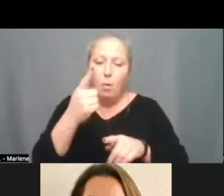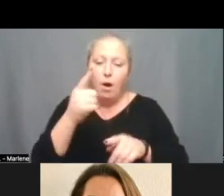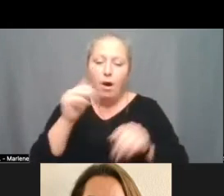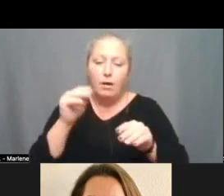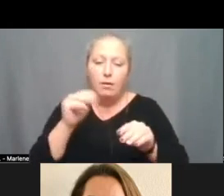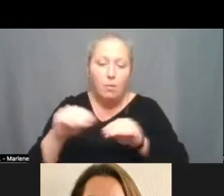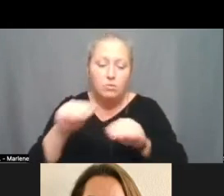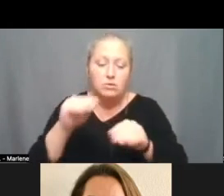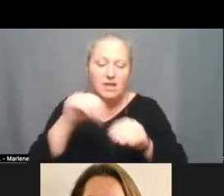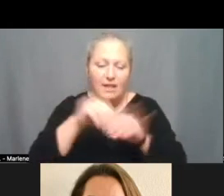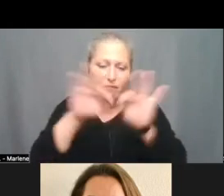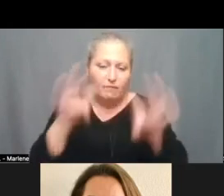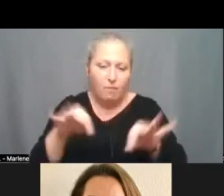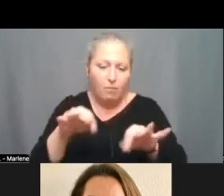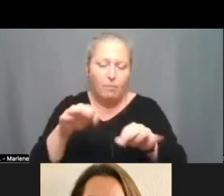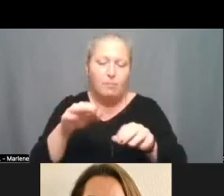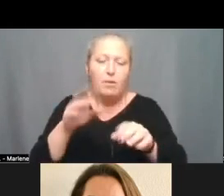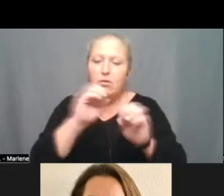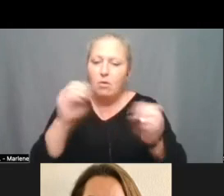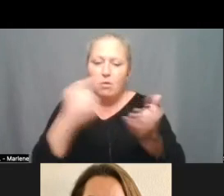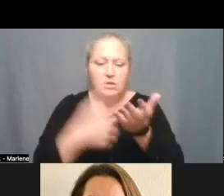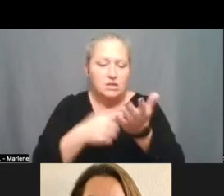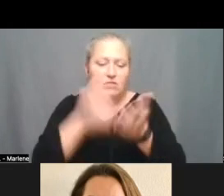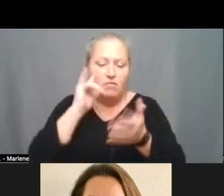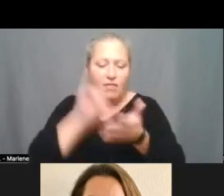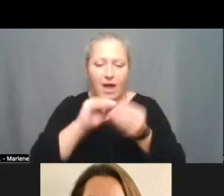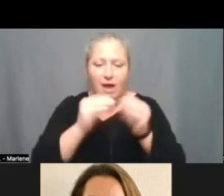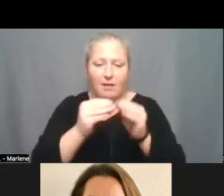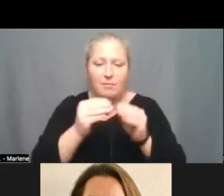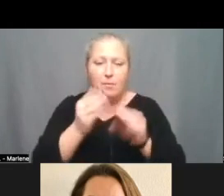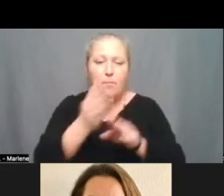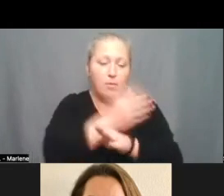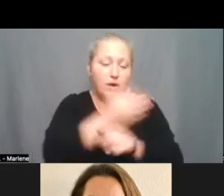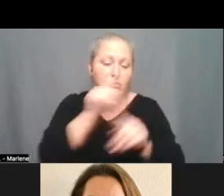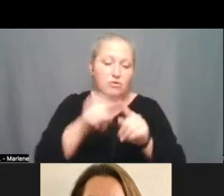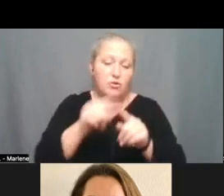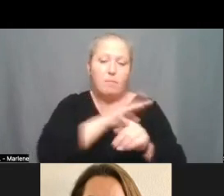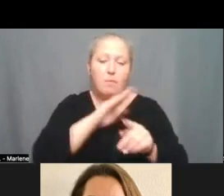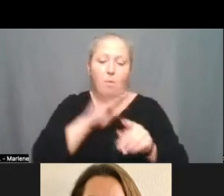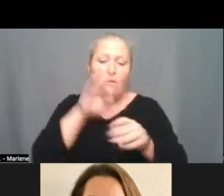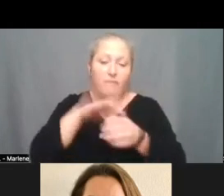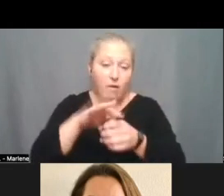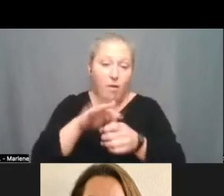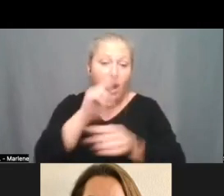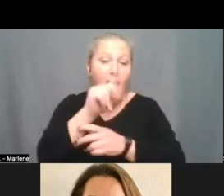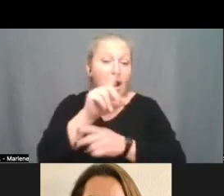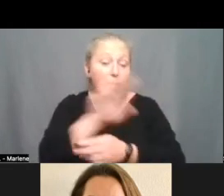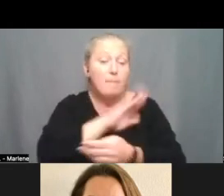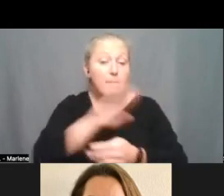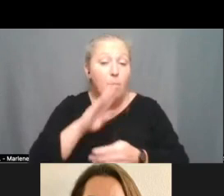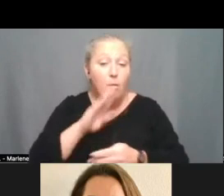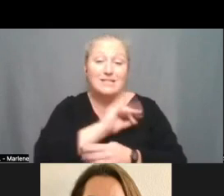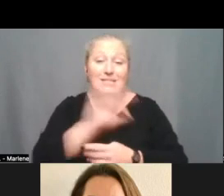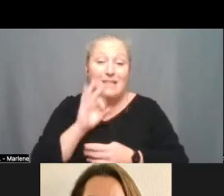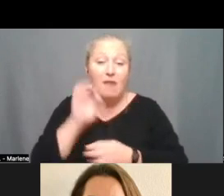below, there will be no discussion on these items prior to the time the board votes on the motion unless members of the board staff or public